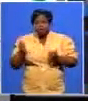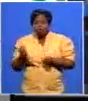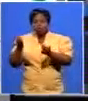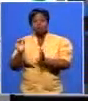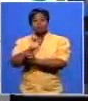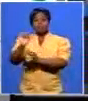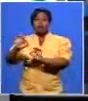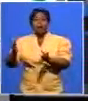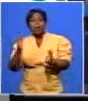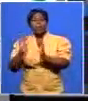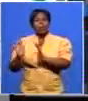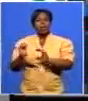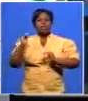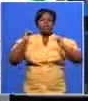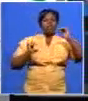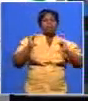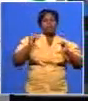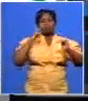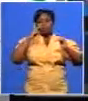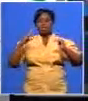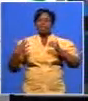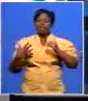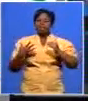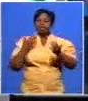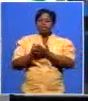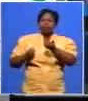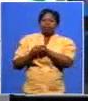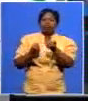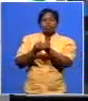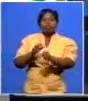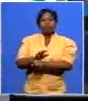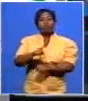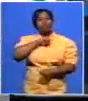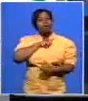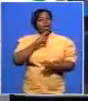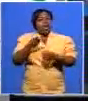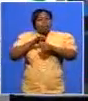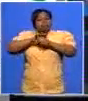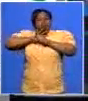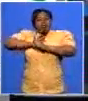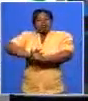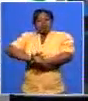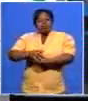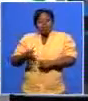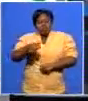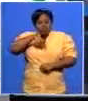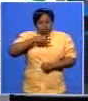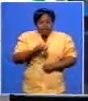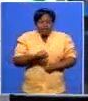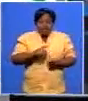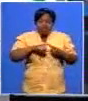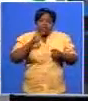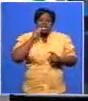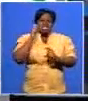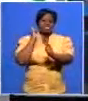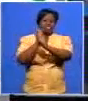packages and see if they fit their needs for example the pressure that is put on the ANC by informal settlements